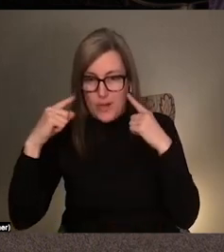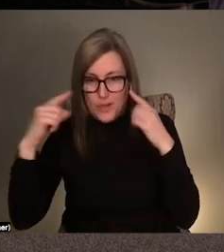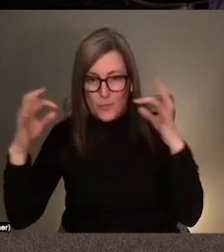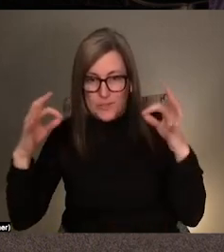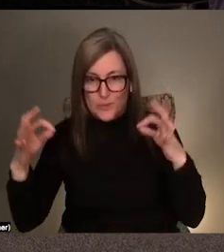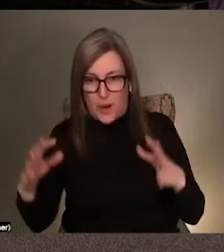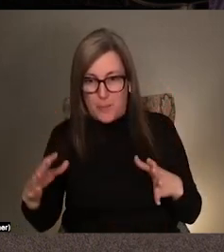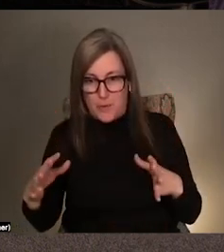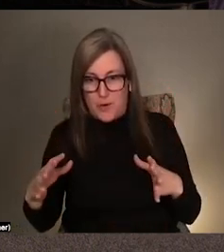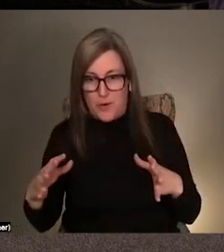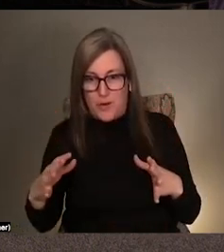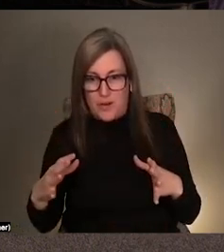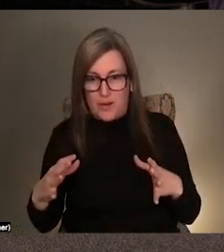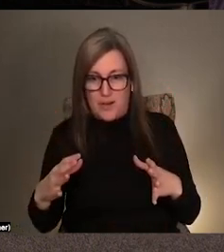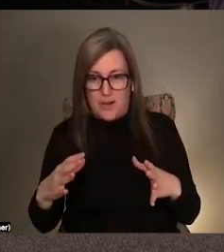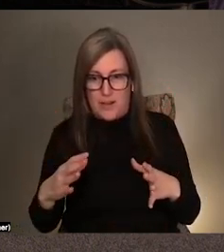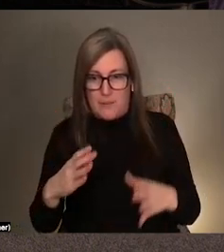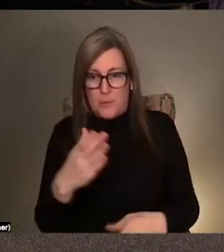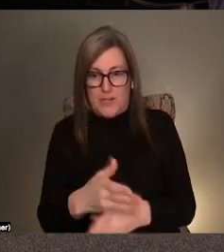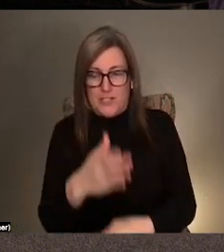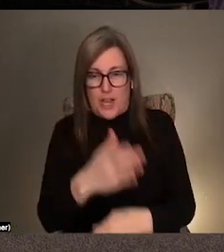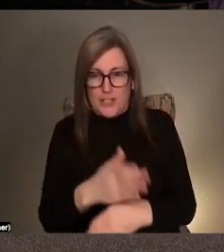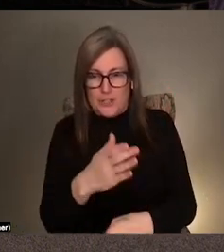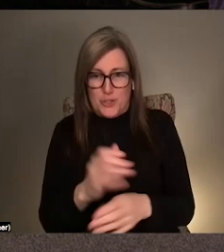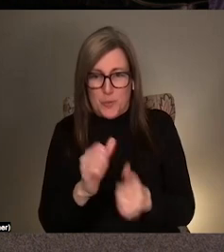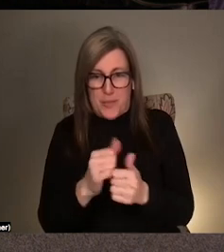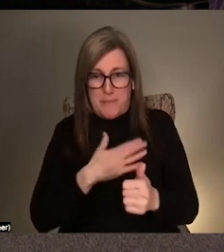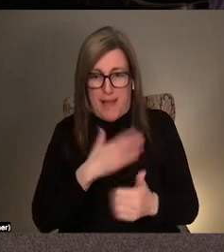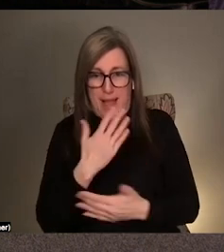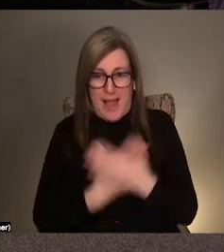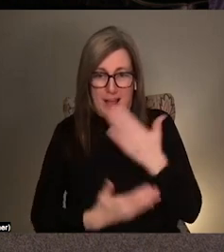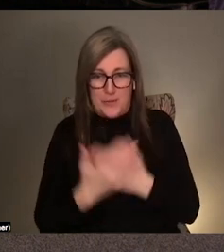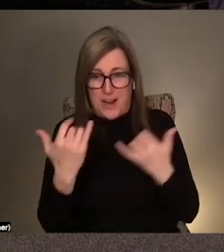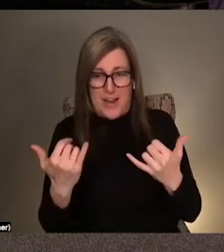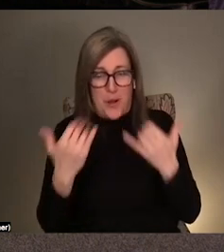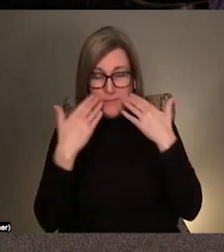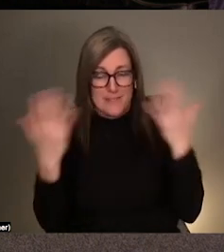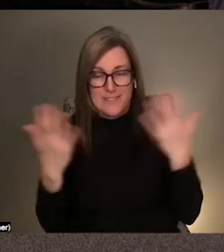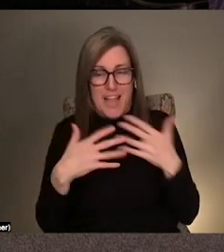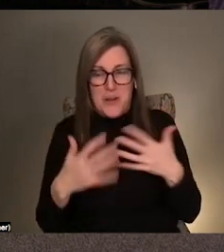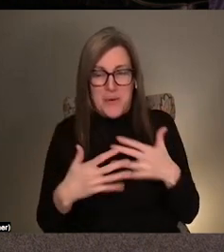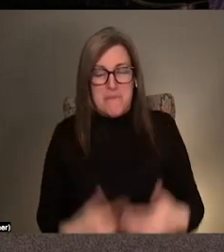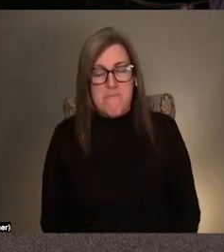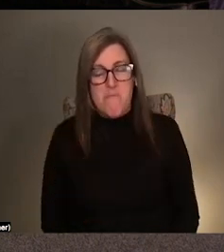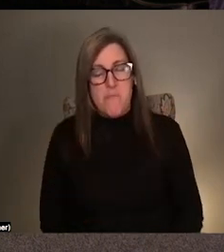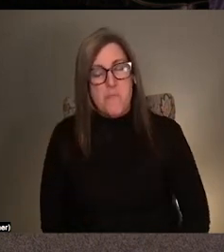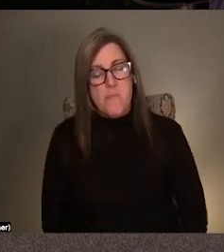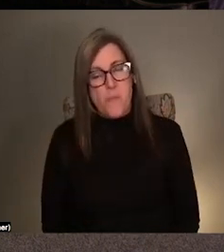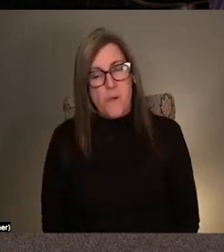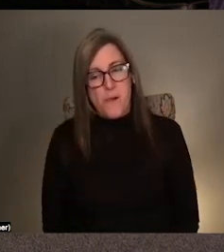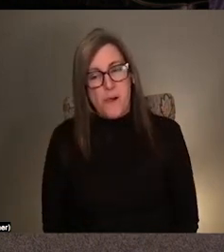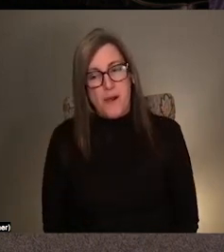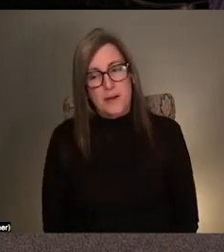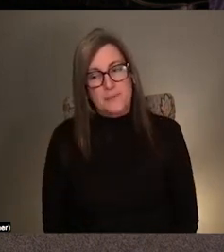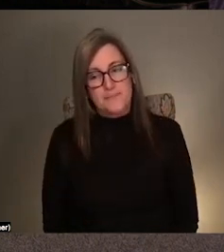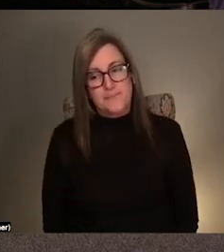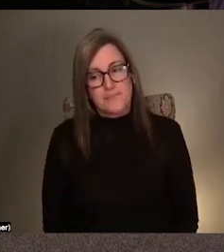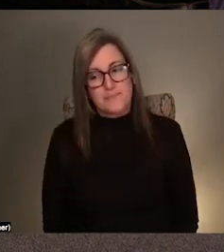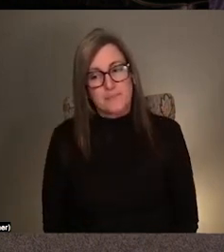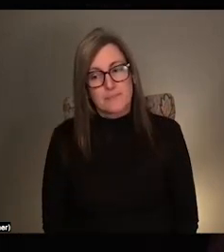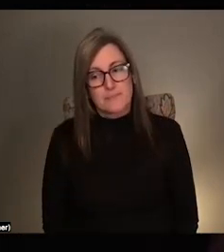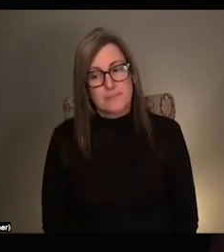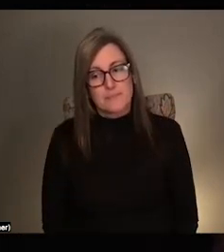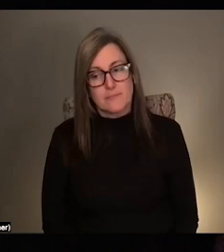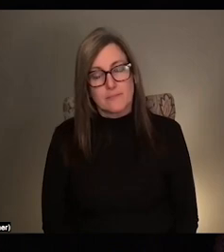was like, I could describe myself. I'm doing this weird gesture with my hand right now. so yeah. Um, yeah, it's used